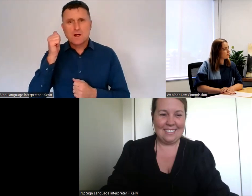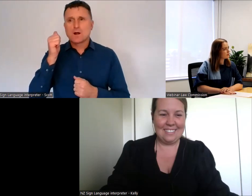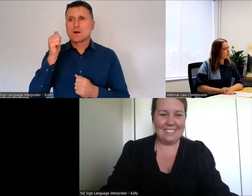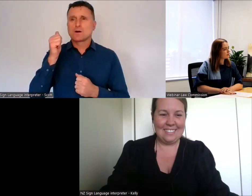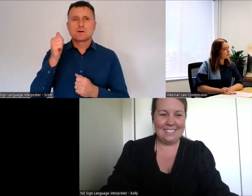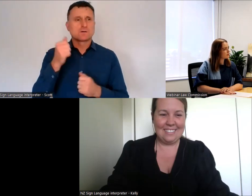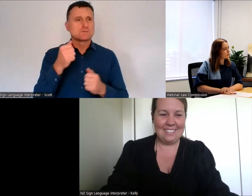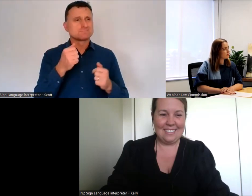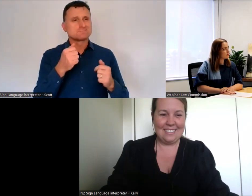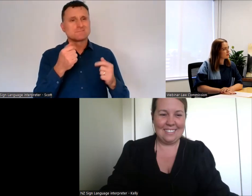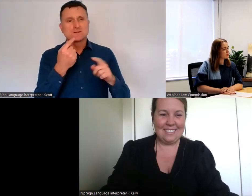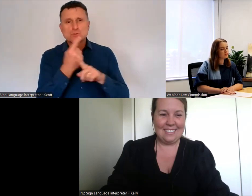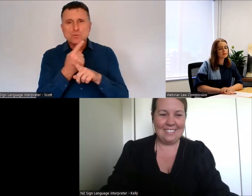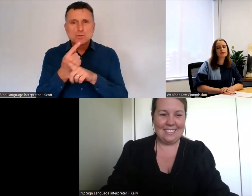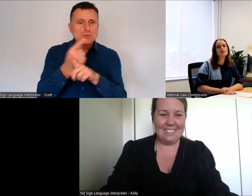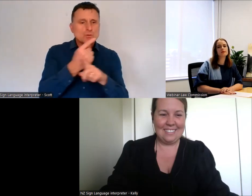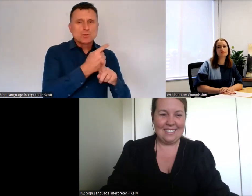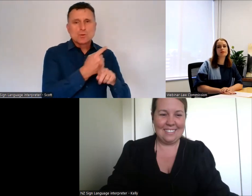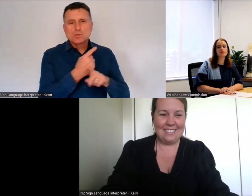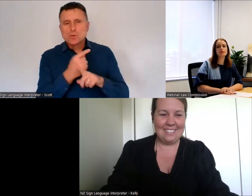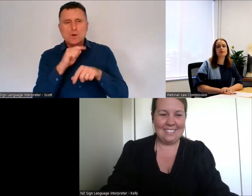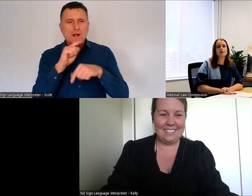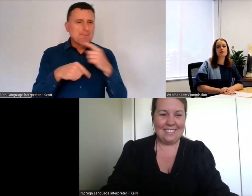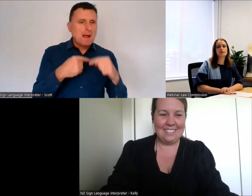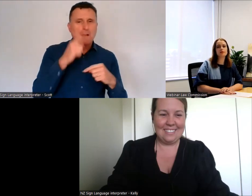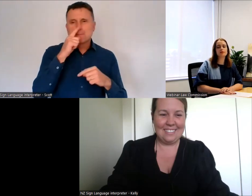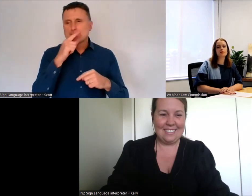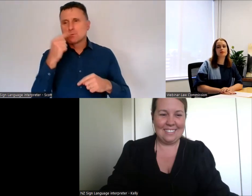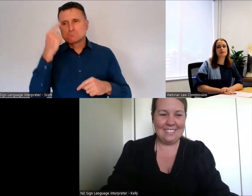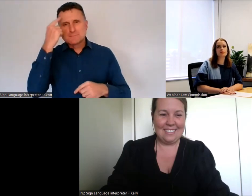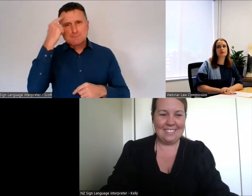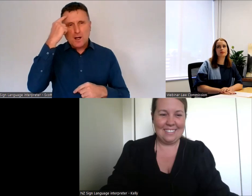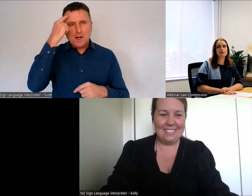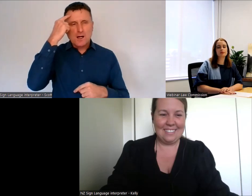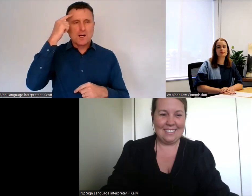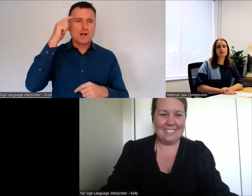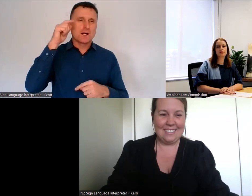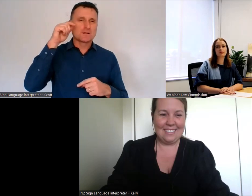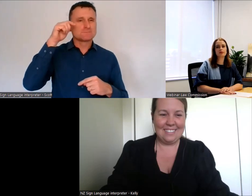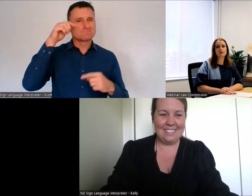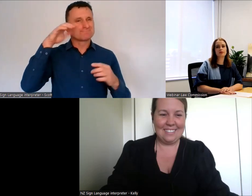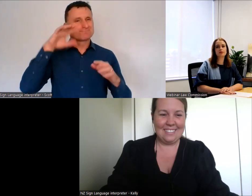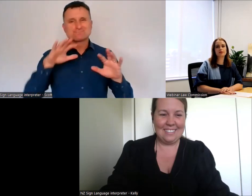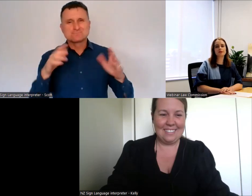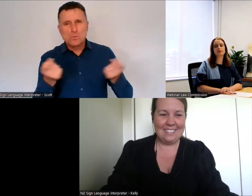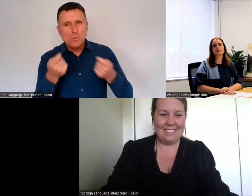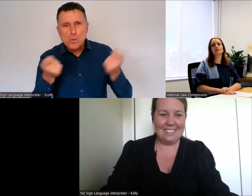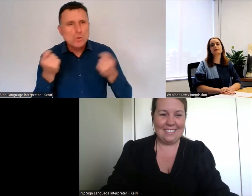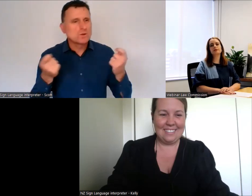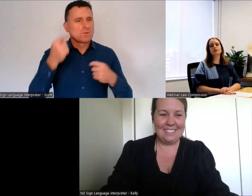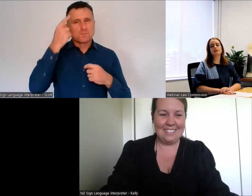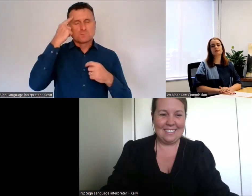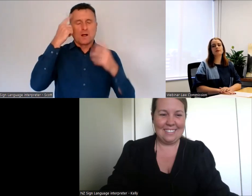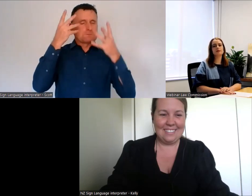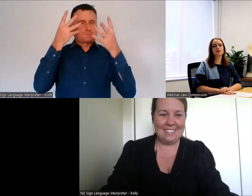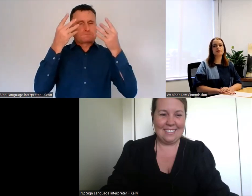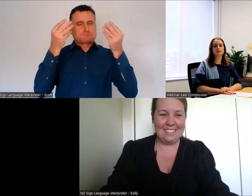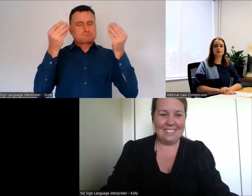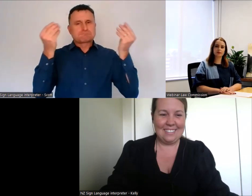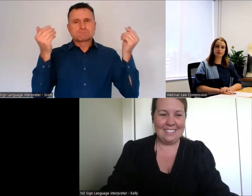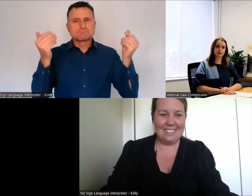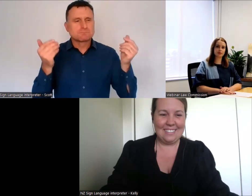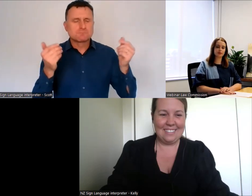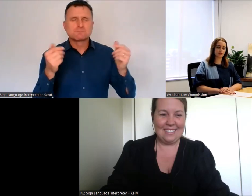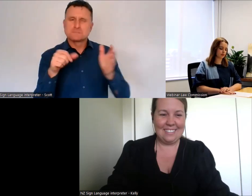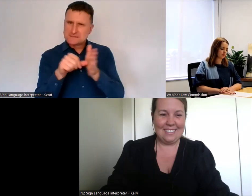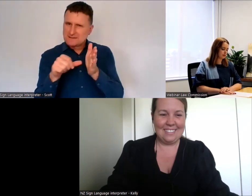decision-making can be distressing or upsetting for some people and remind them of difficult times in their lives. And if that's